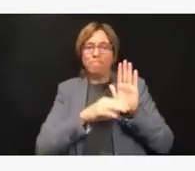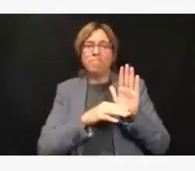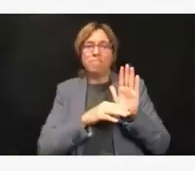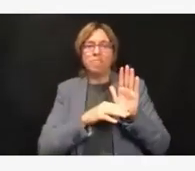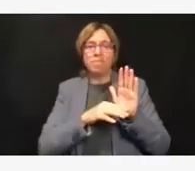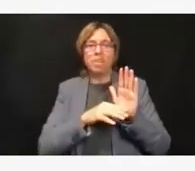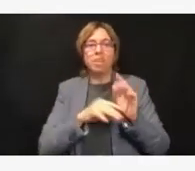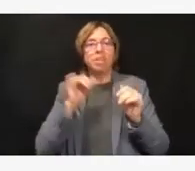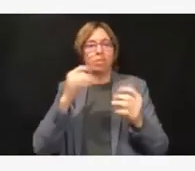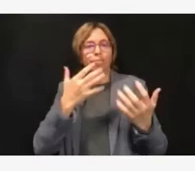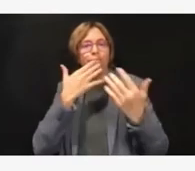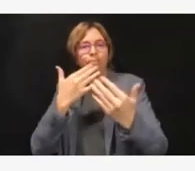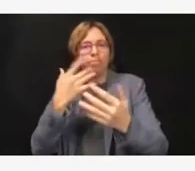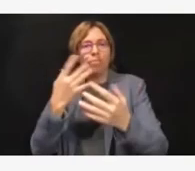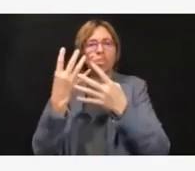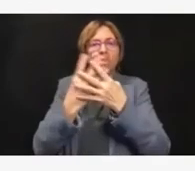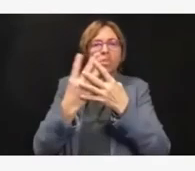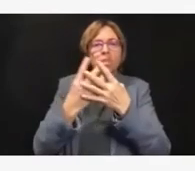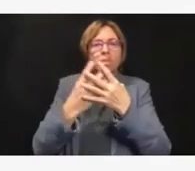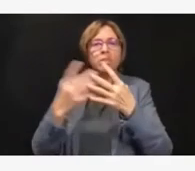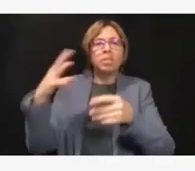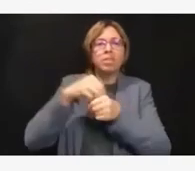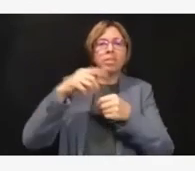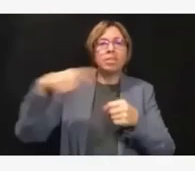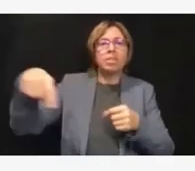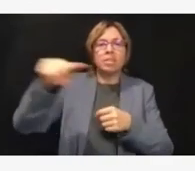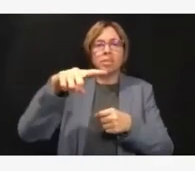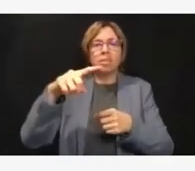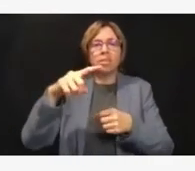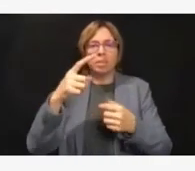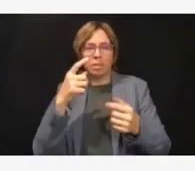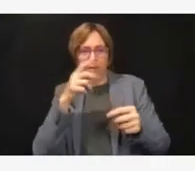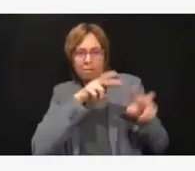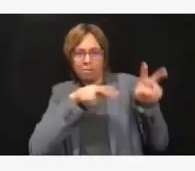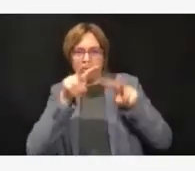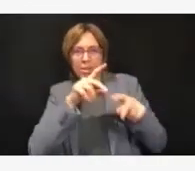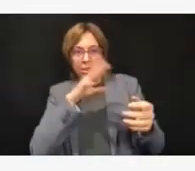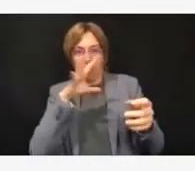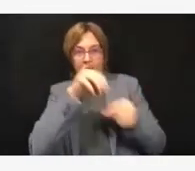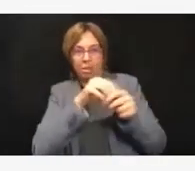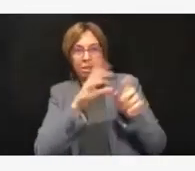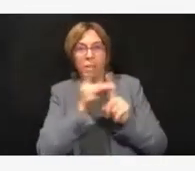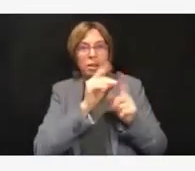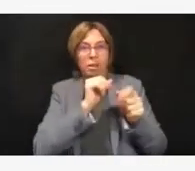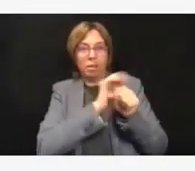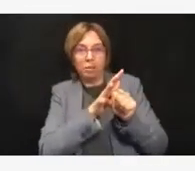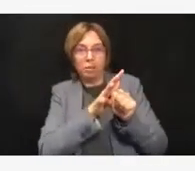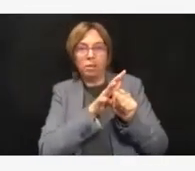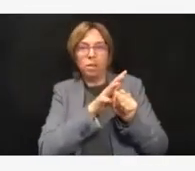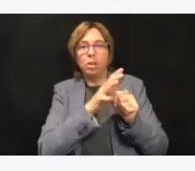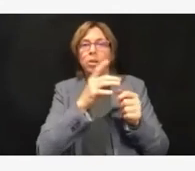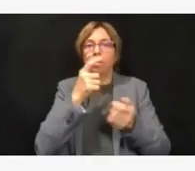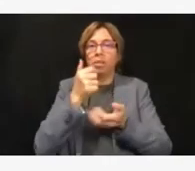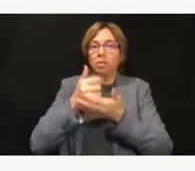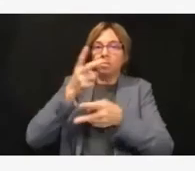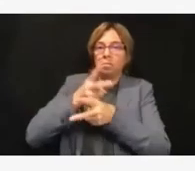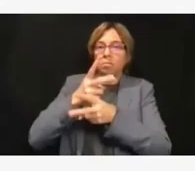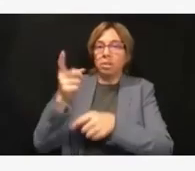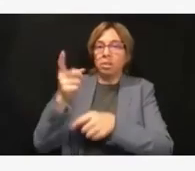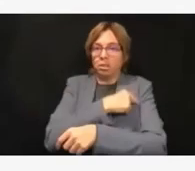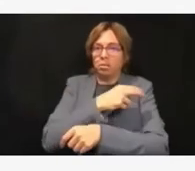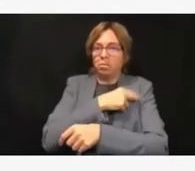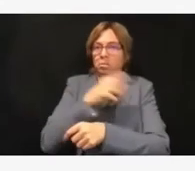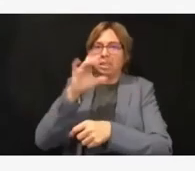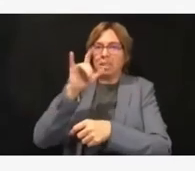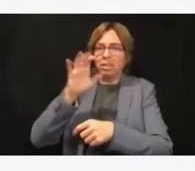the prevention things that we are doing to keep our hospitals and clinics safe, and we are definitely here for you, and we do not want you to